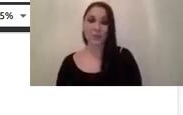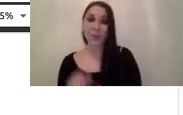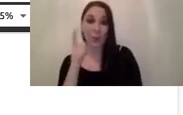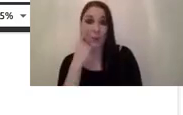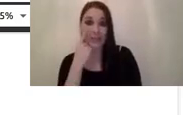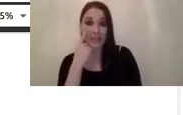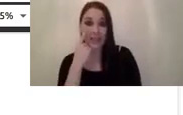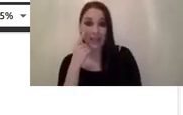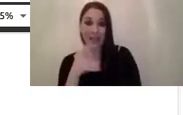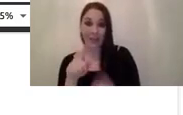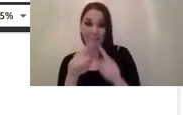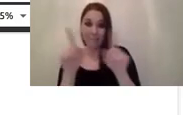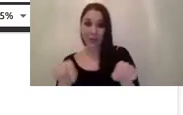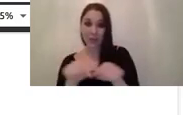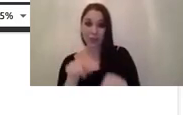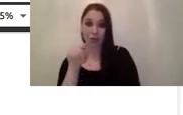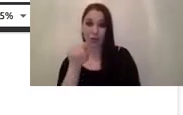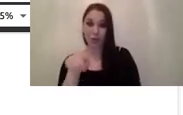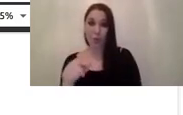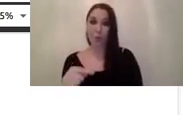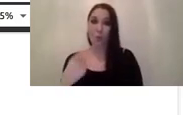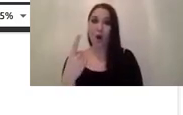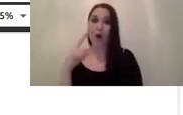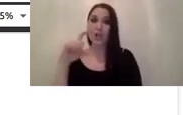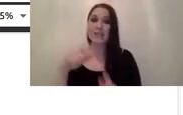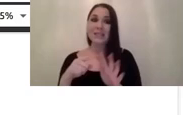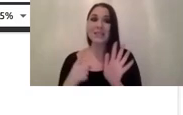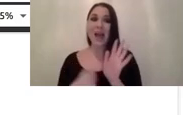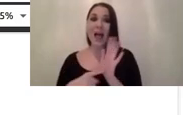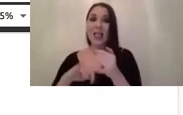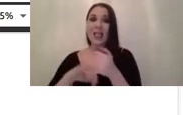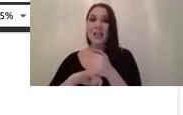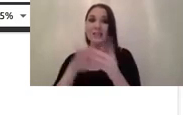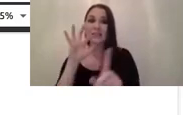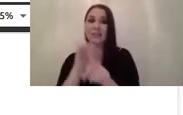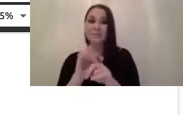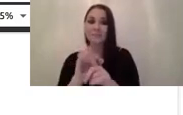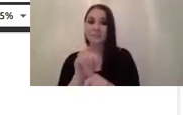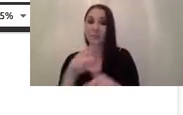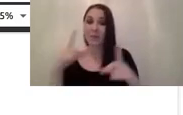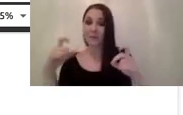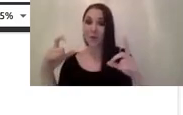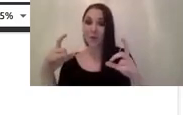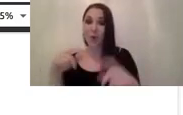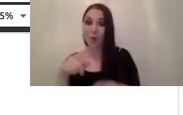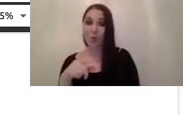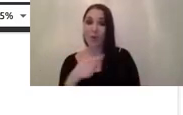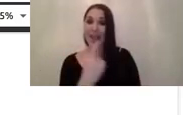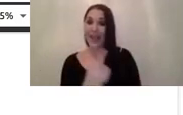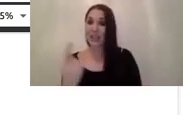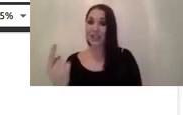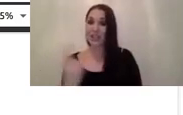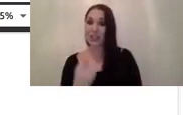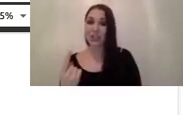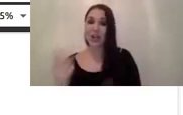these cells that we will be calling them photo sites each one of these photo sites is actually